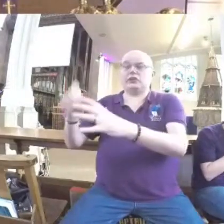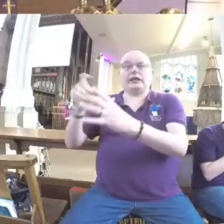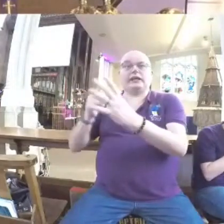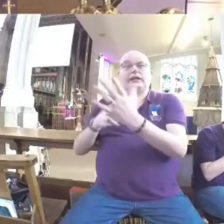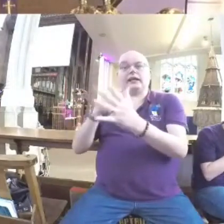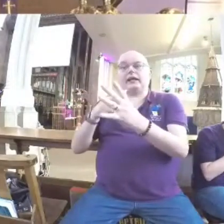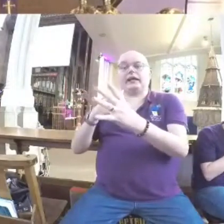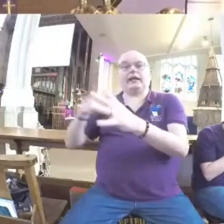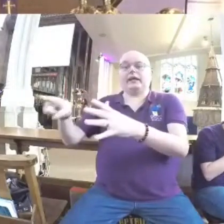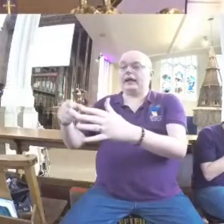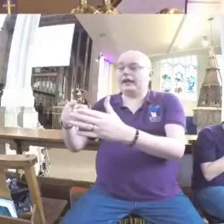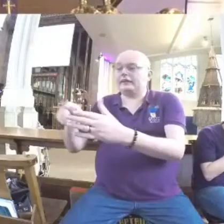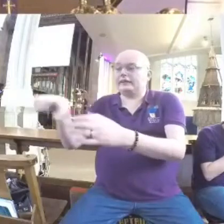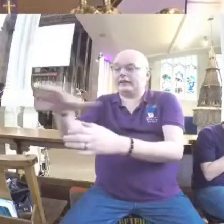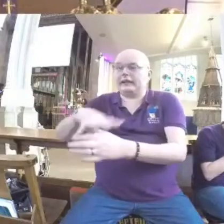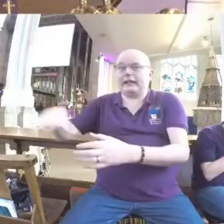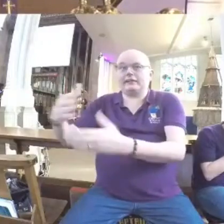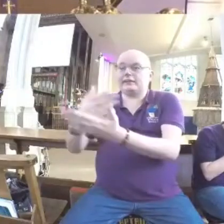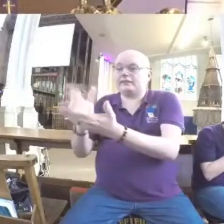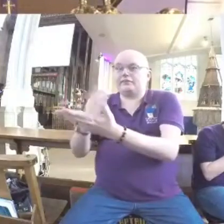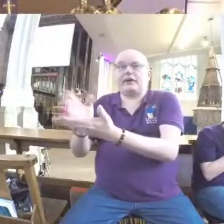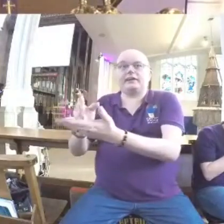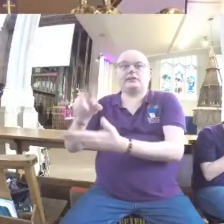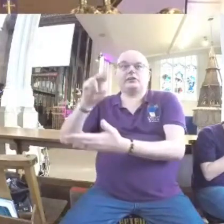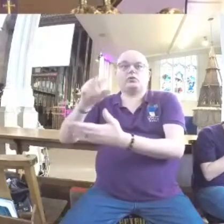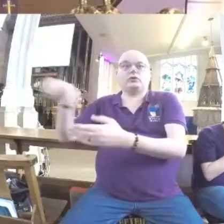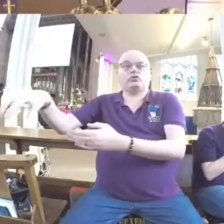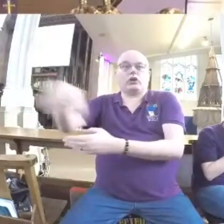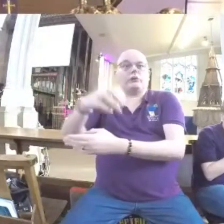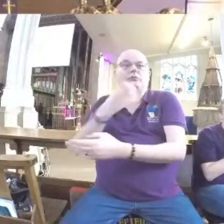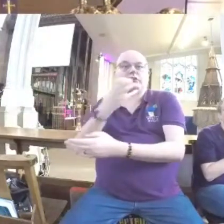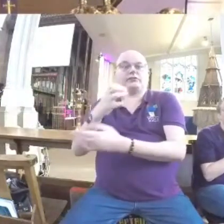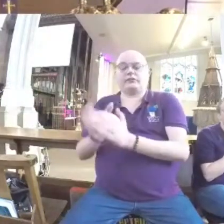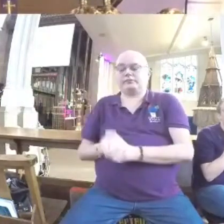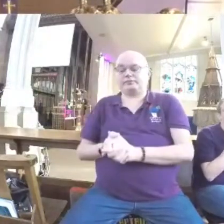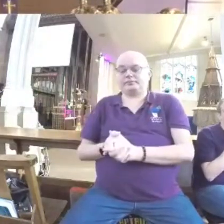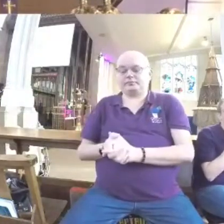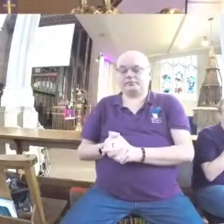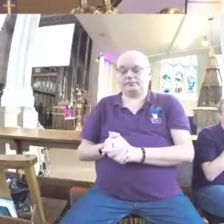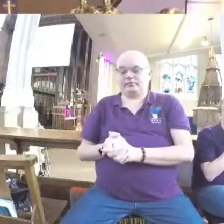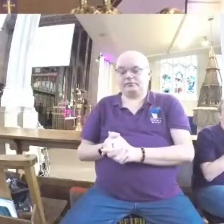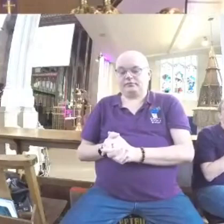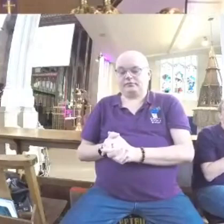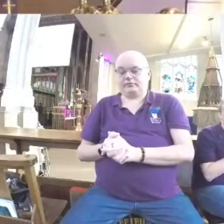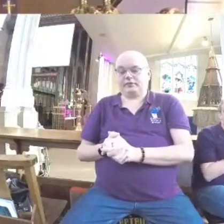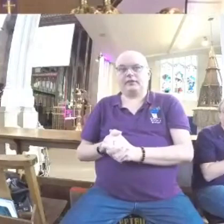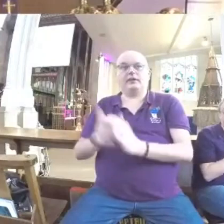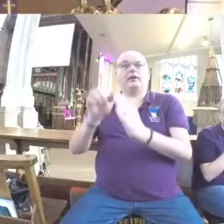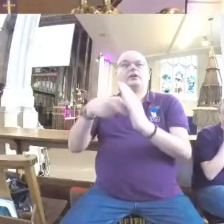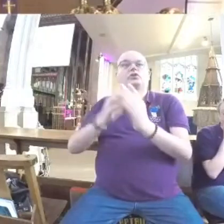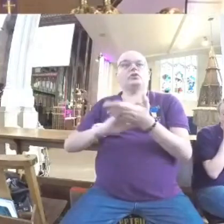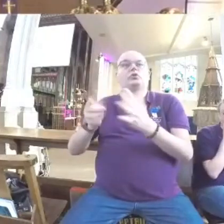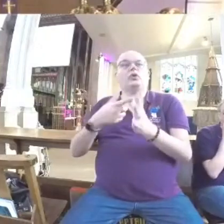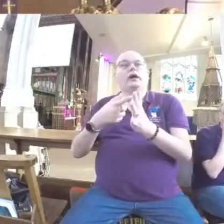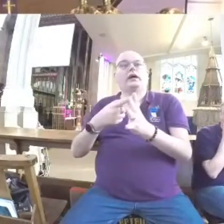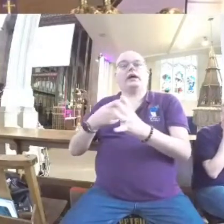of Israel. The book ends with a covenant renewal ceremony in which both Joshua and the Israelites declare,